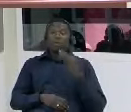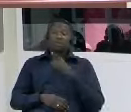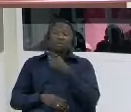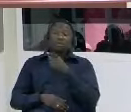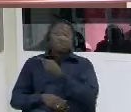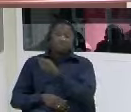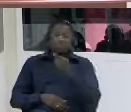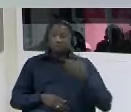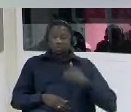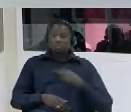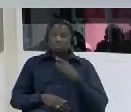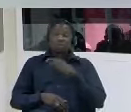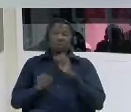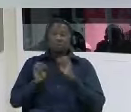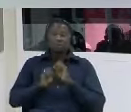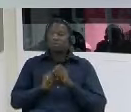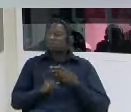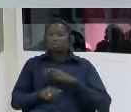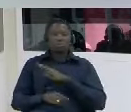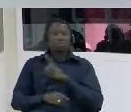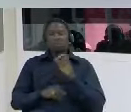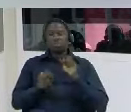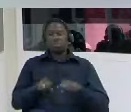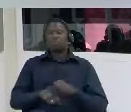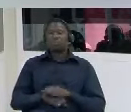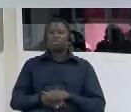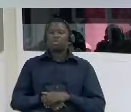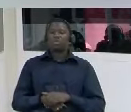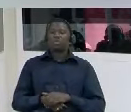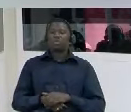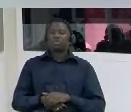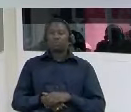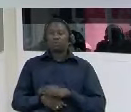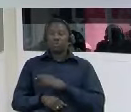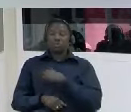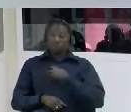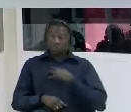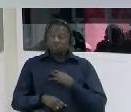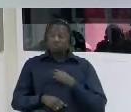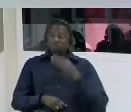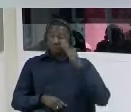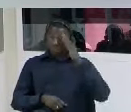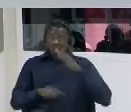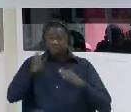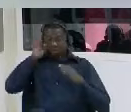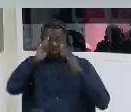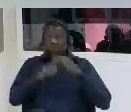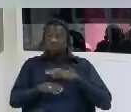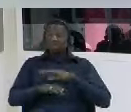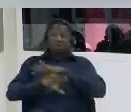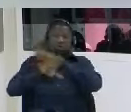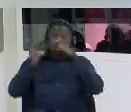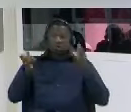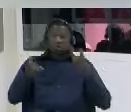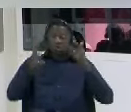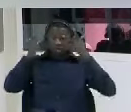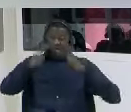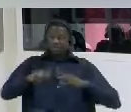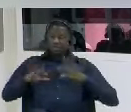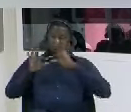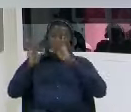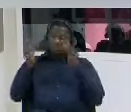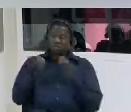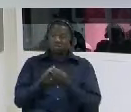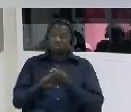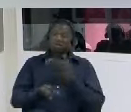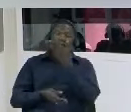definitely it would not have been possible so we want to thank the entire legal team at the